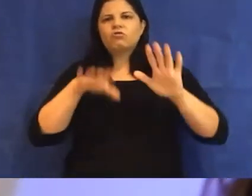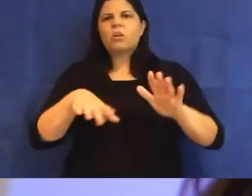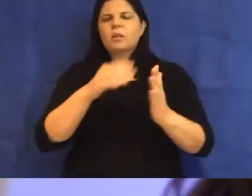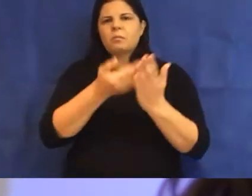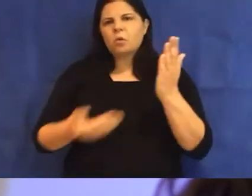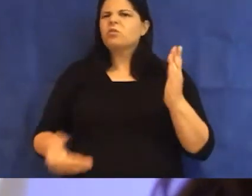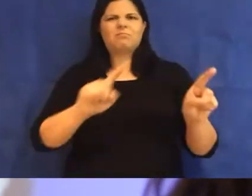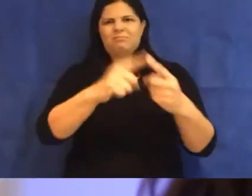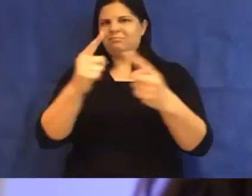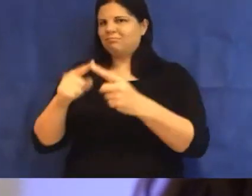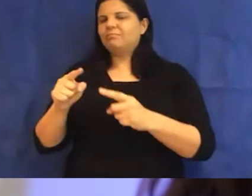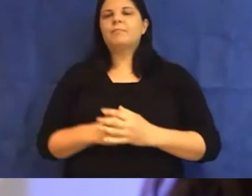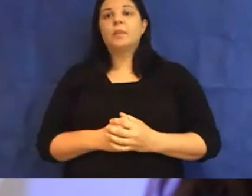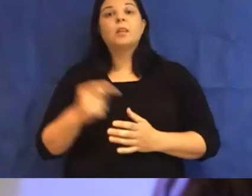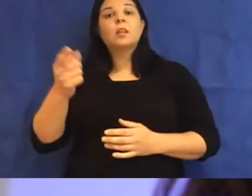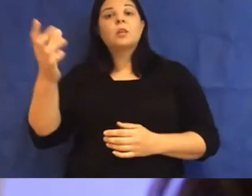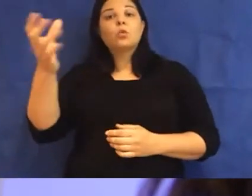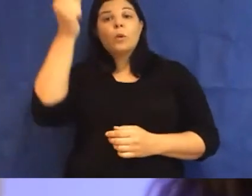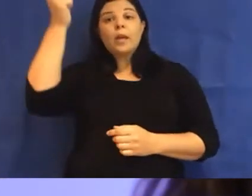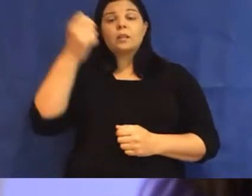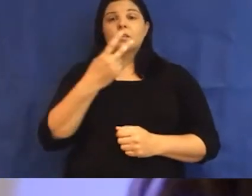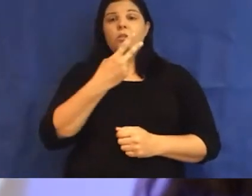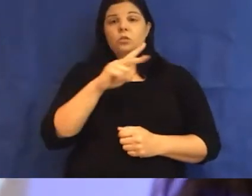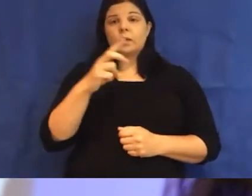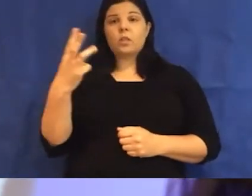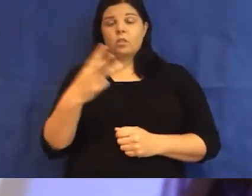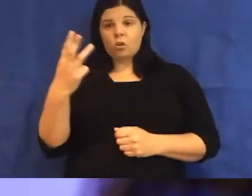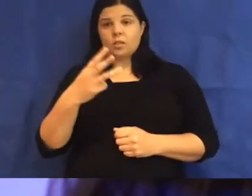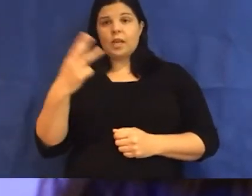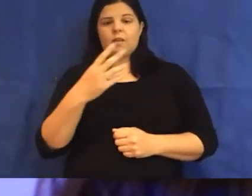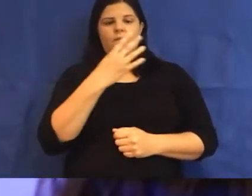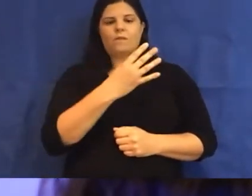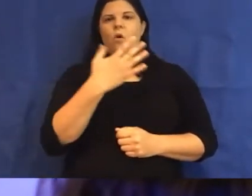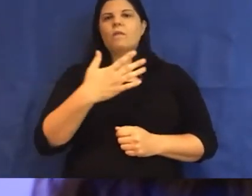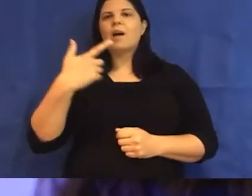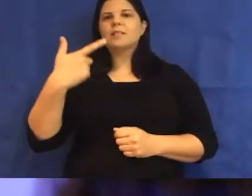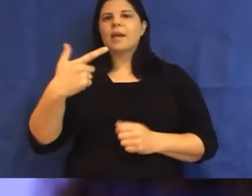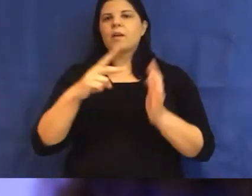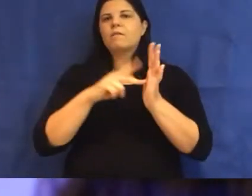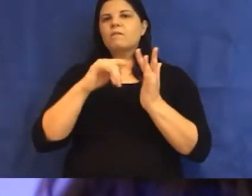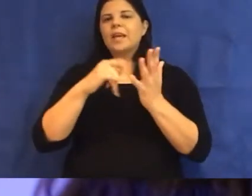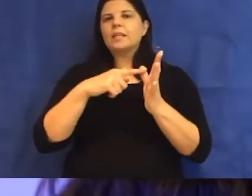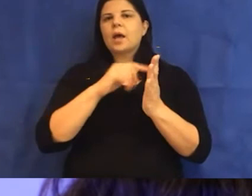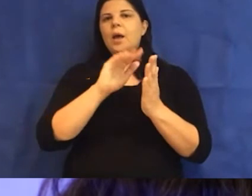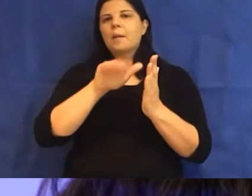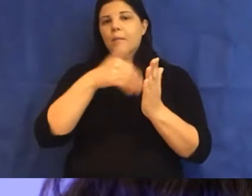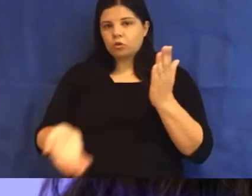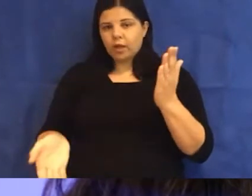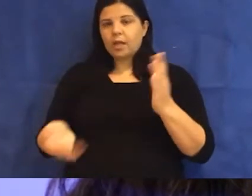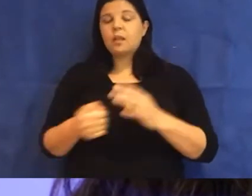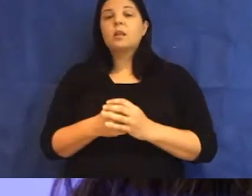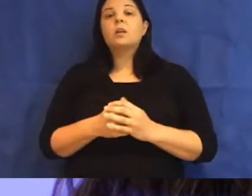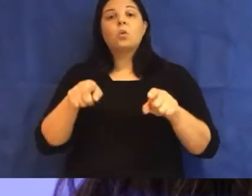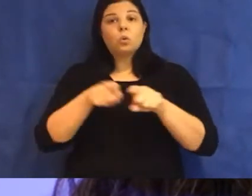of the 2013 457 Visa Poetry, and project, and were shortlisted for the